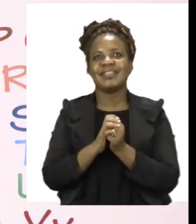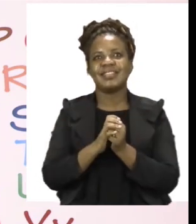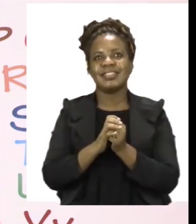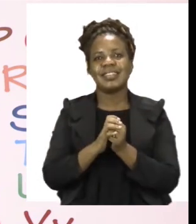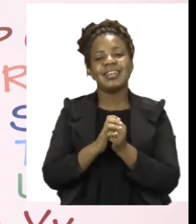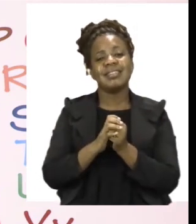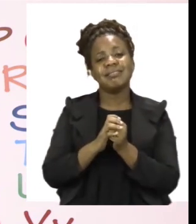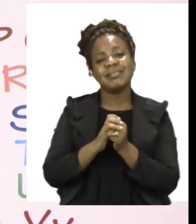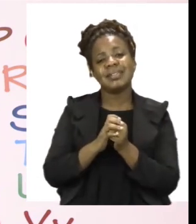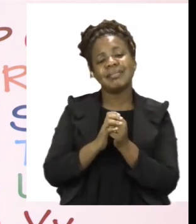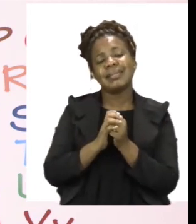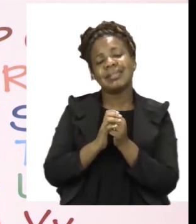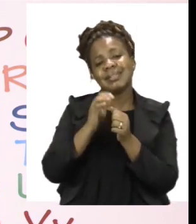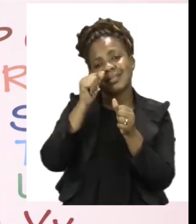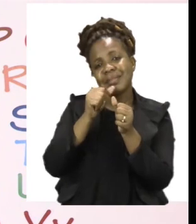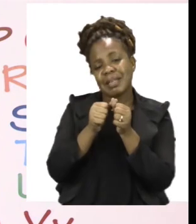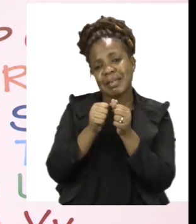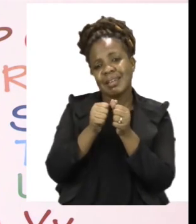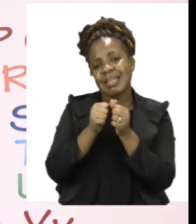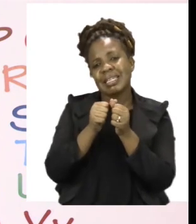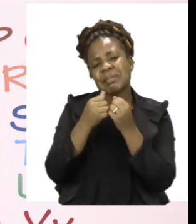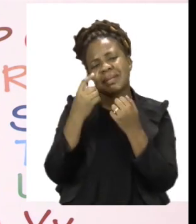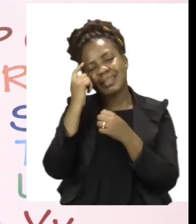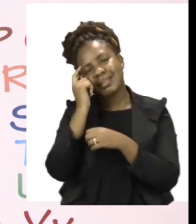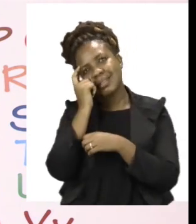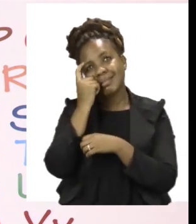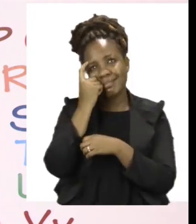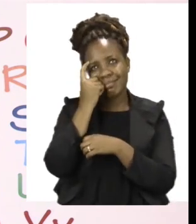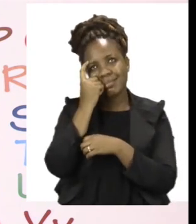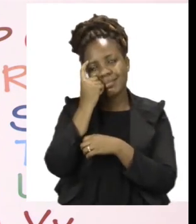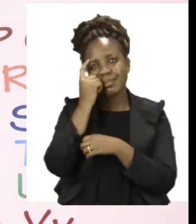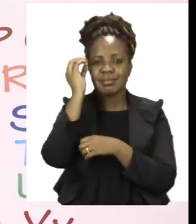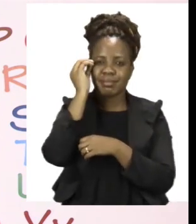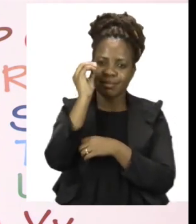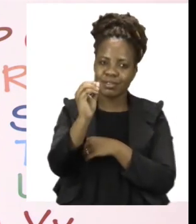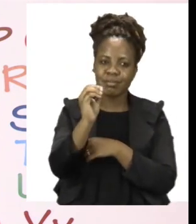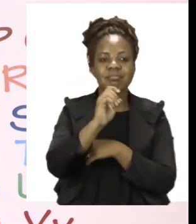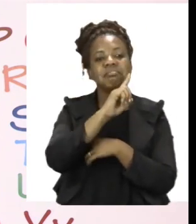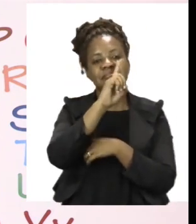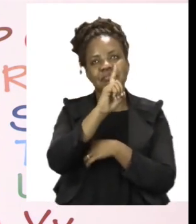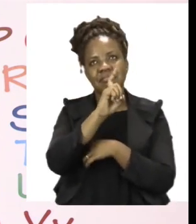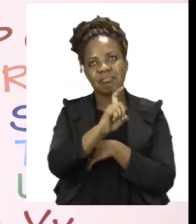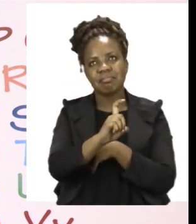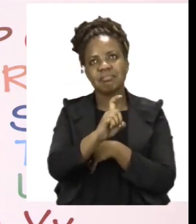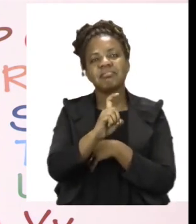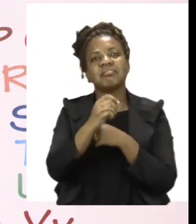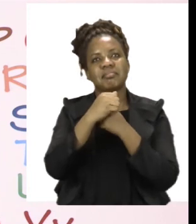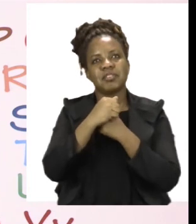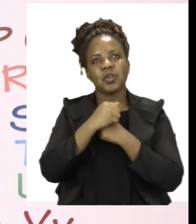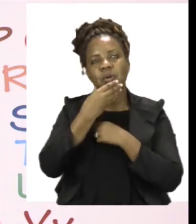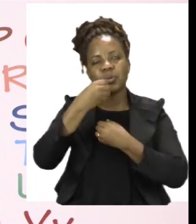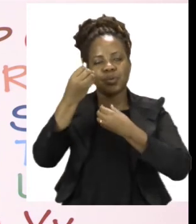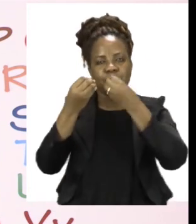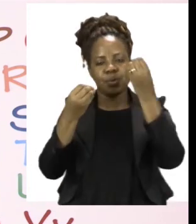sure or you don't know, you can always ask an adult for help. Just make sure that you finish the exercises